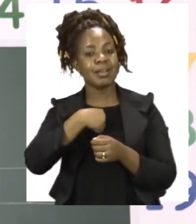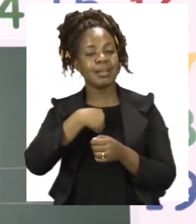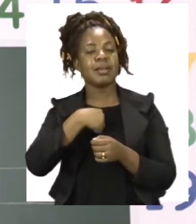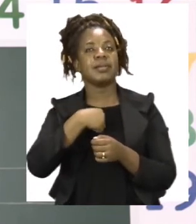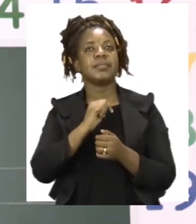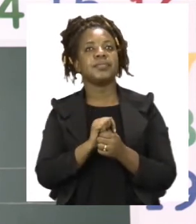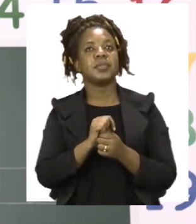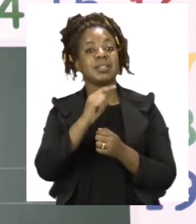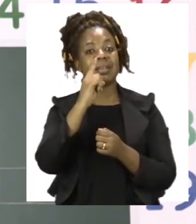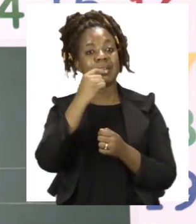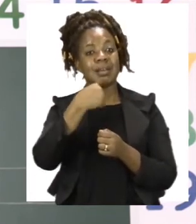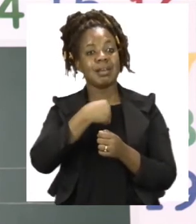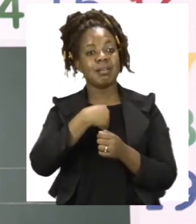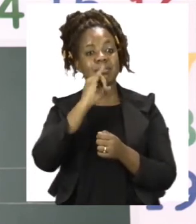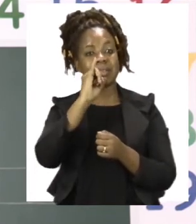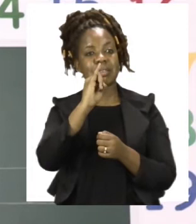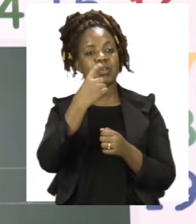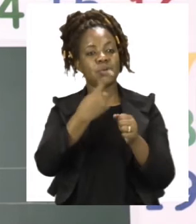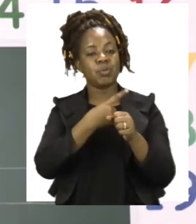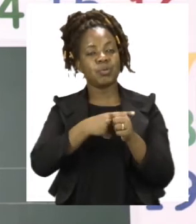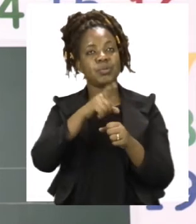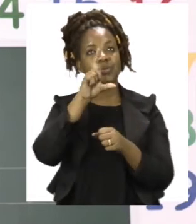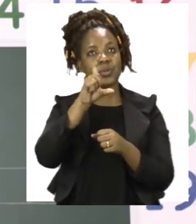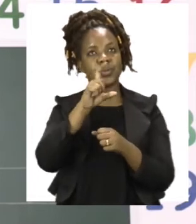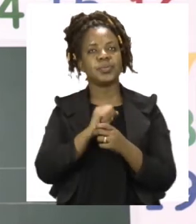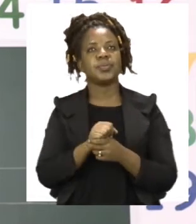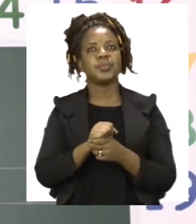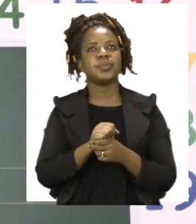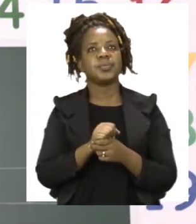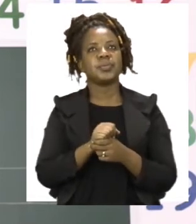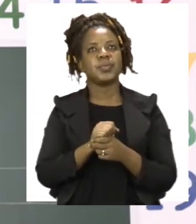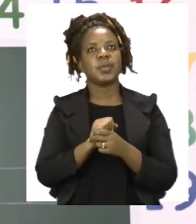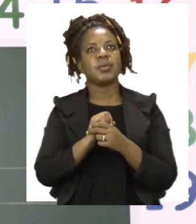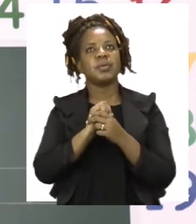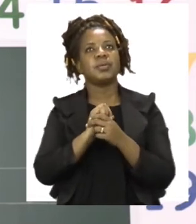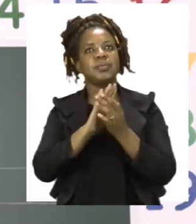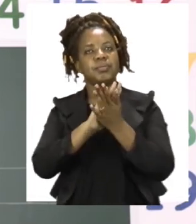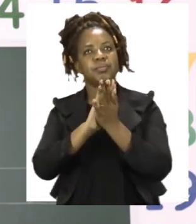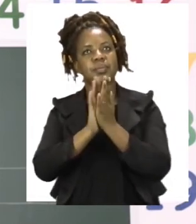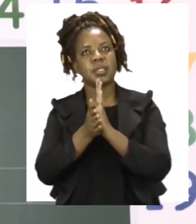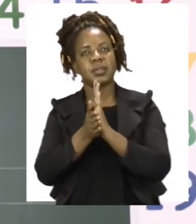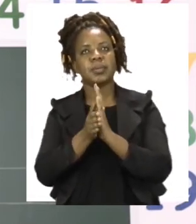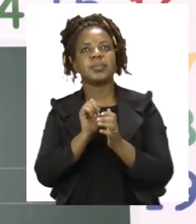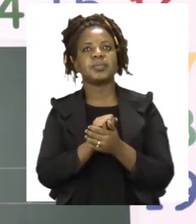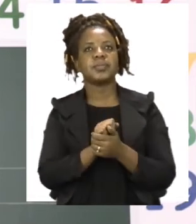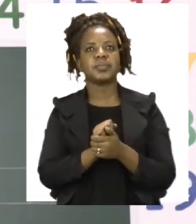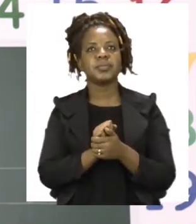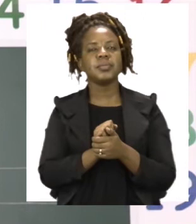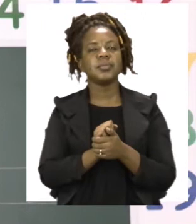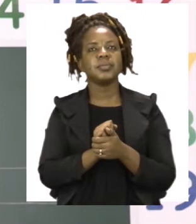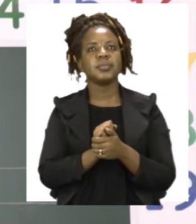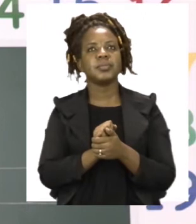become, make sure that when you're writing boys and girls, that your handwriting is the